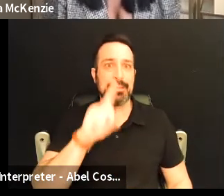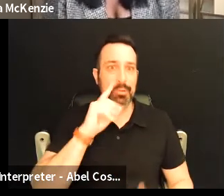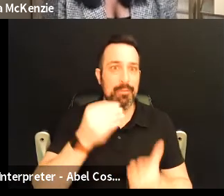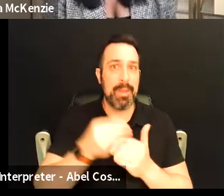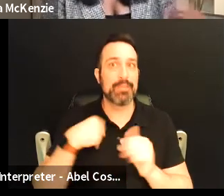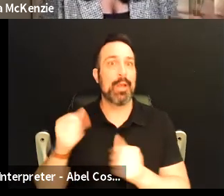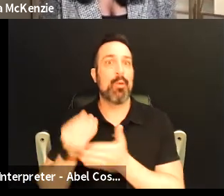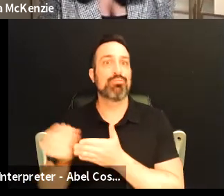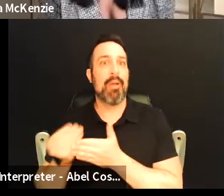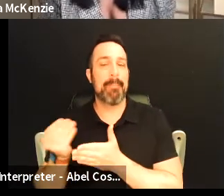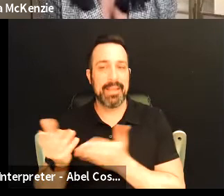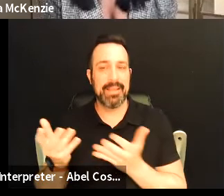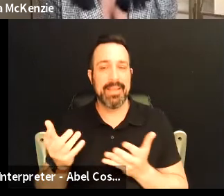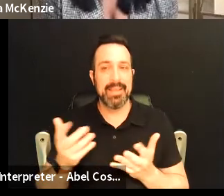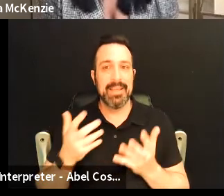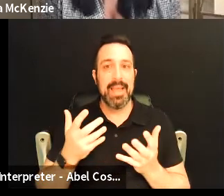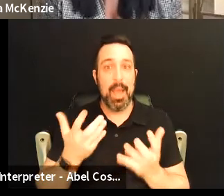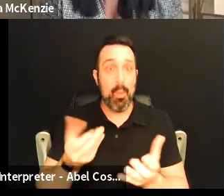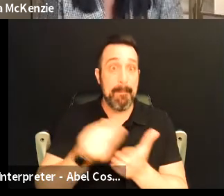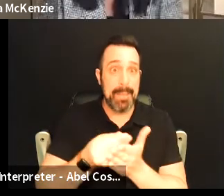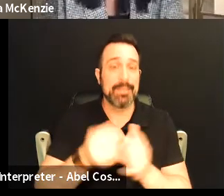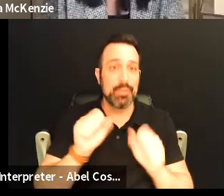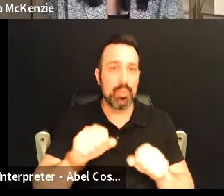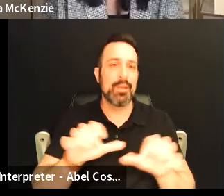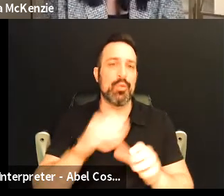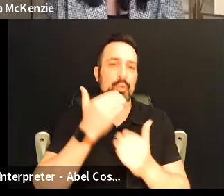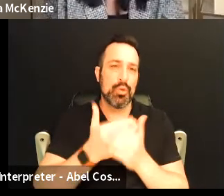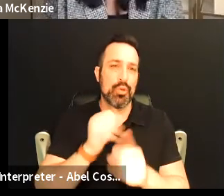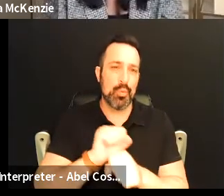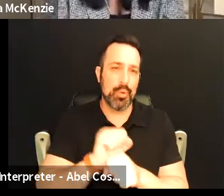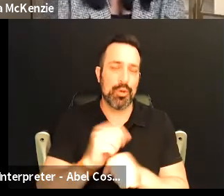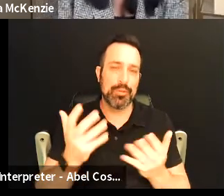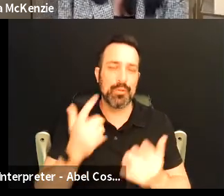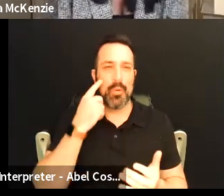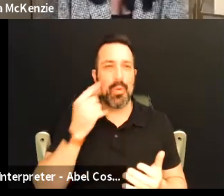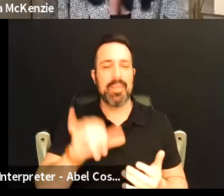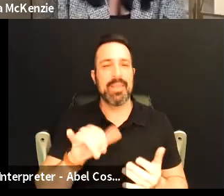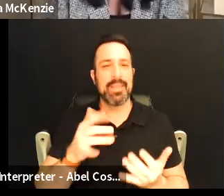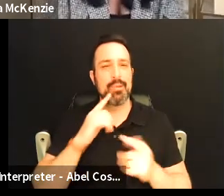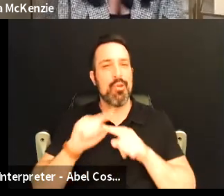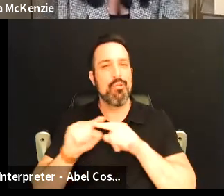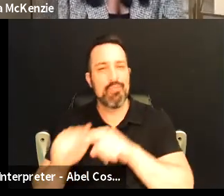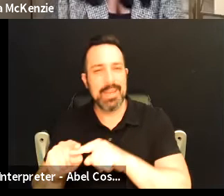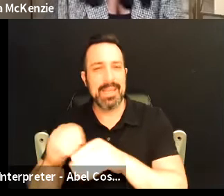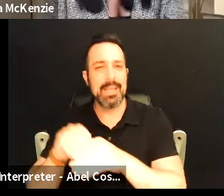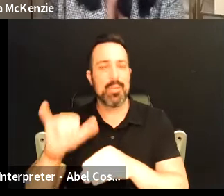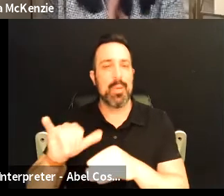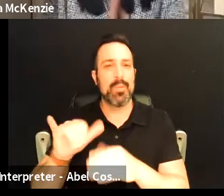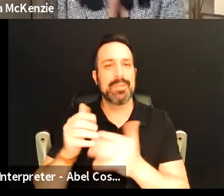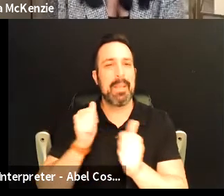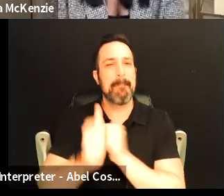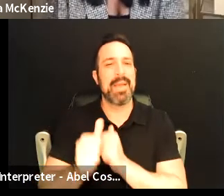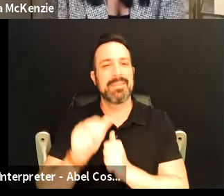go shopping it's really less i want some money so we can go do some good work right so i think it's just kind of leaning into those and getting past that